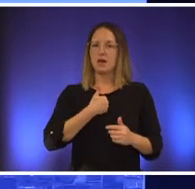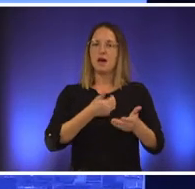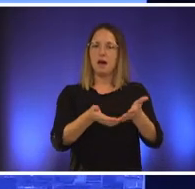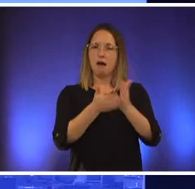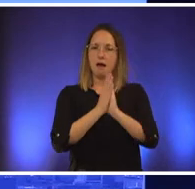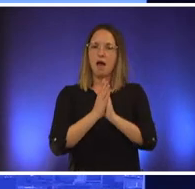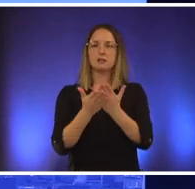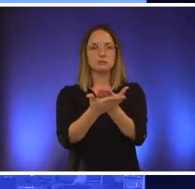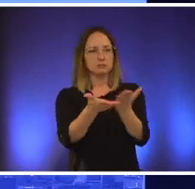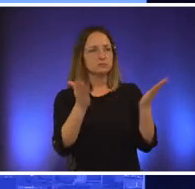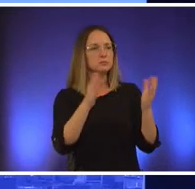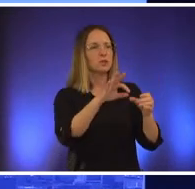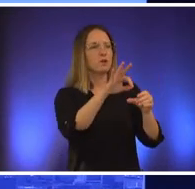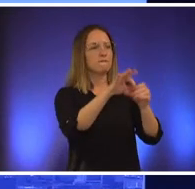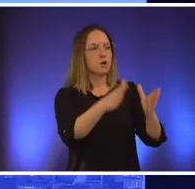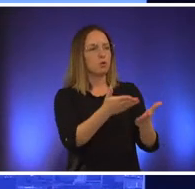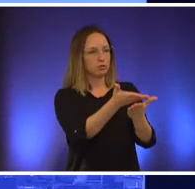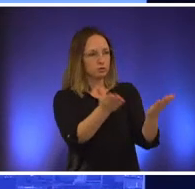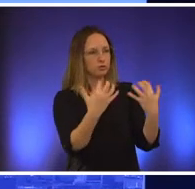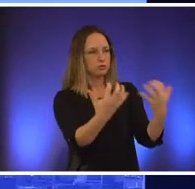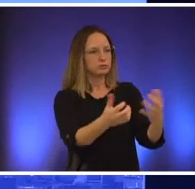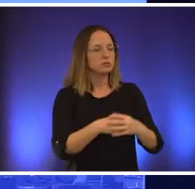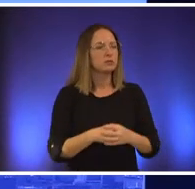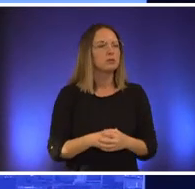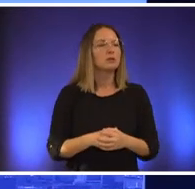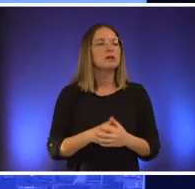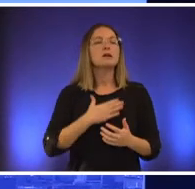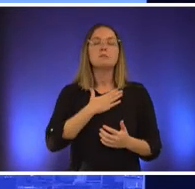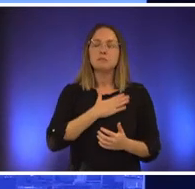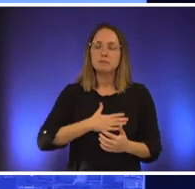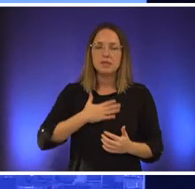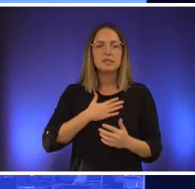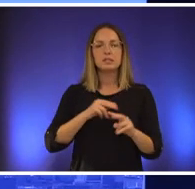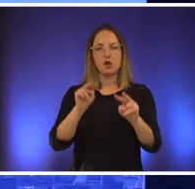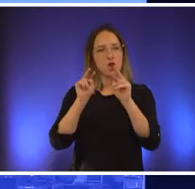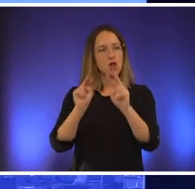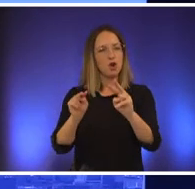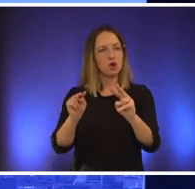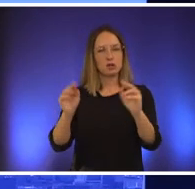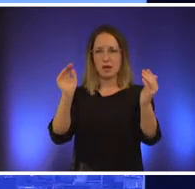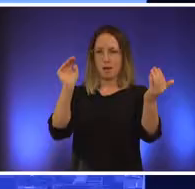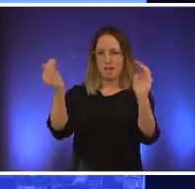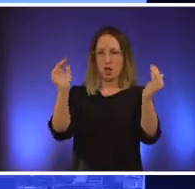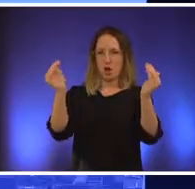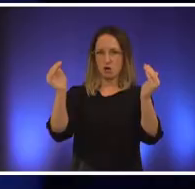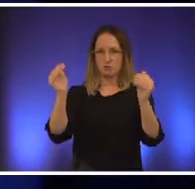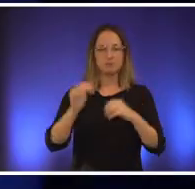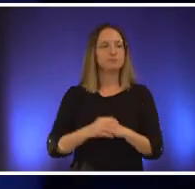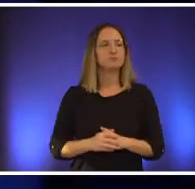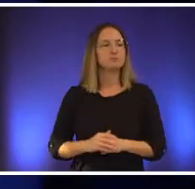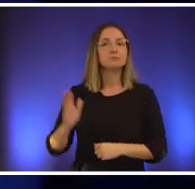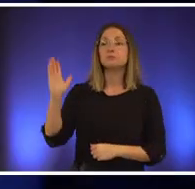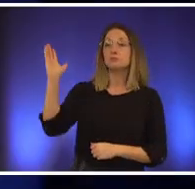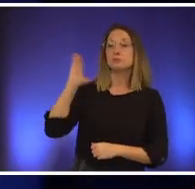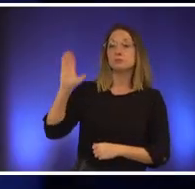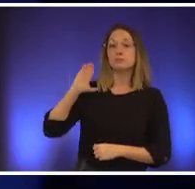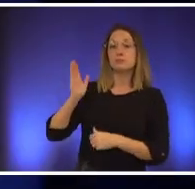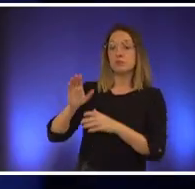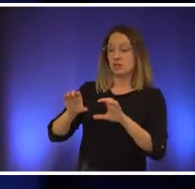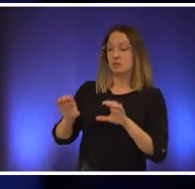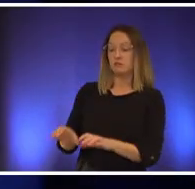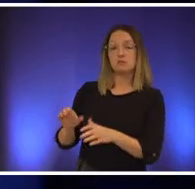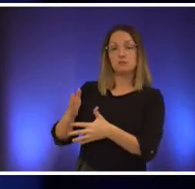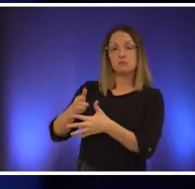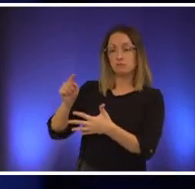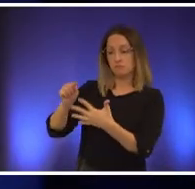look and make a comparison between what has been done in the past not